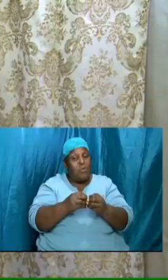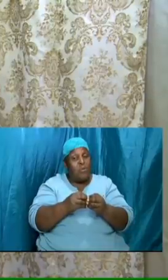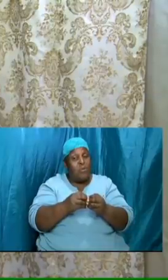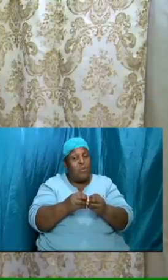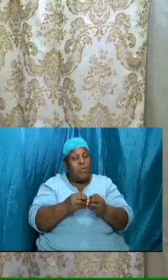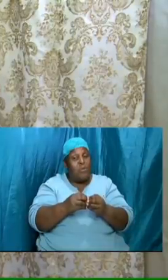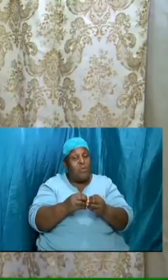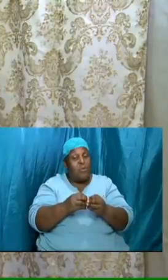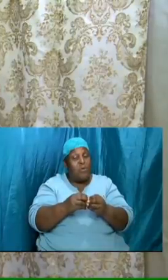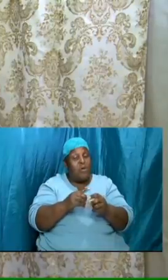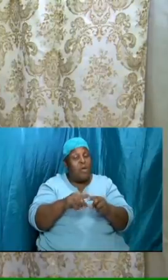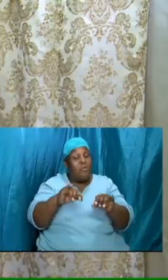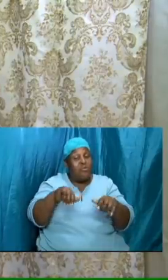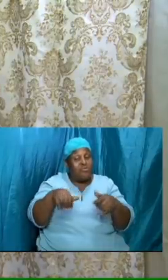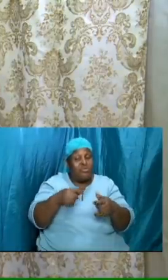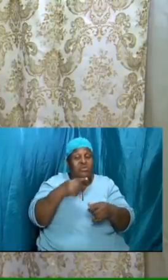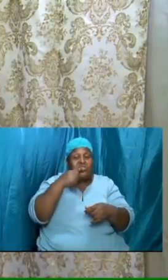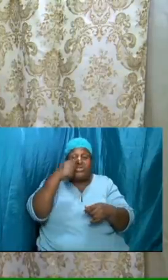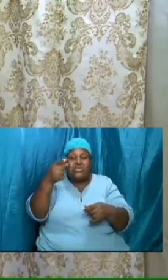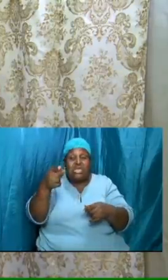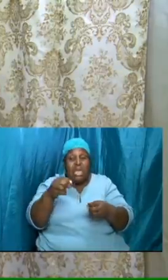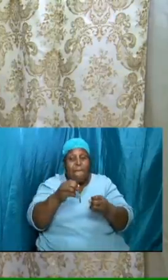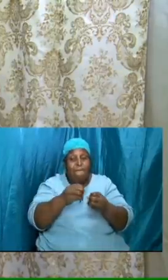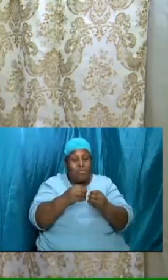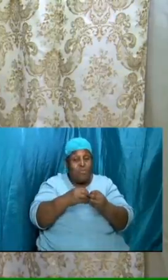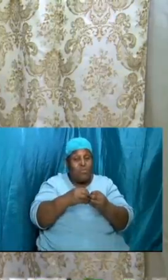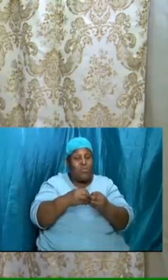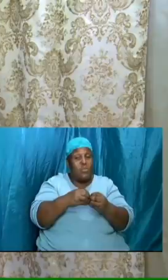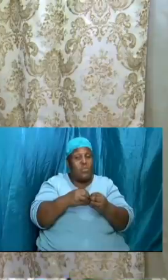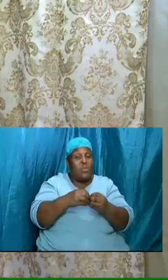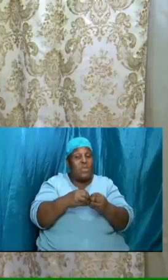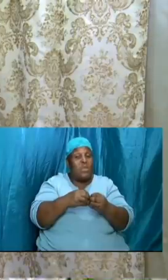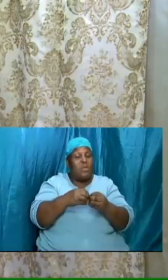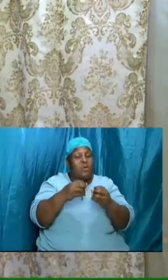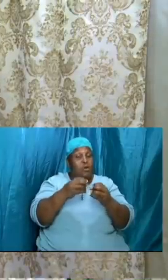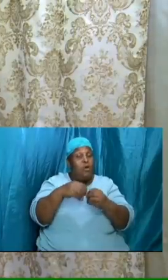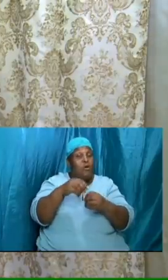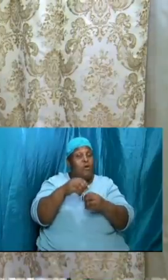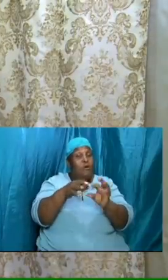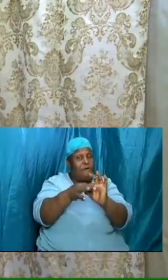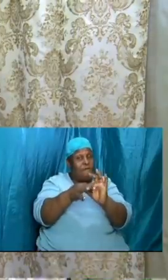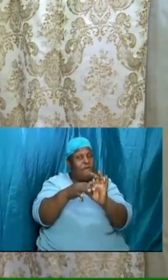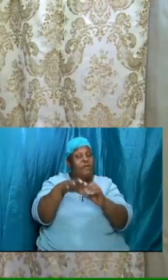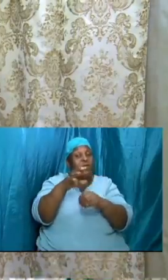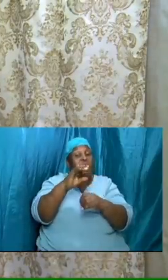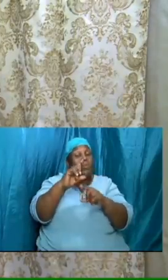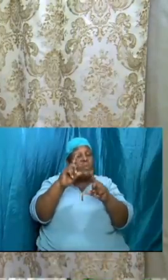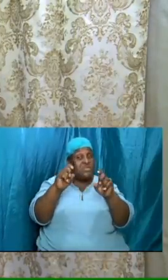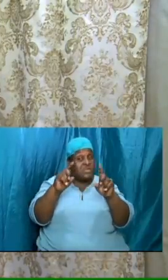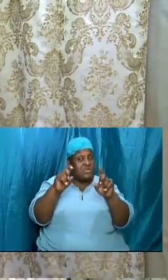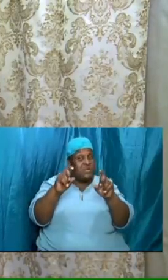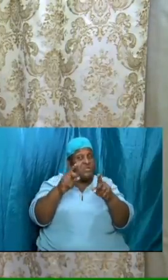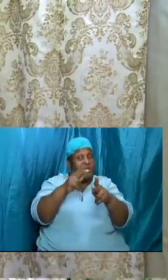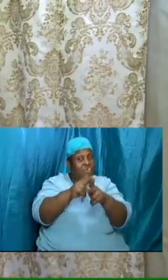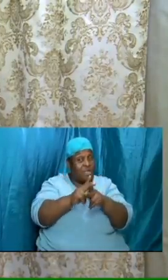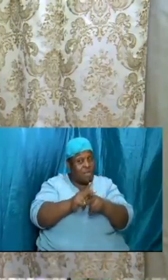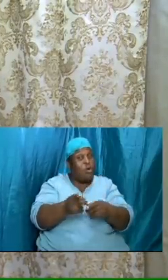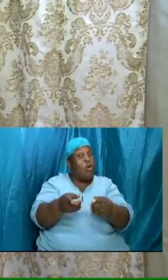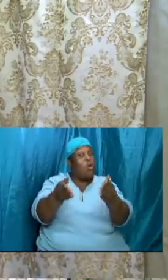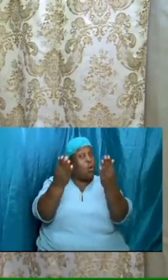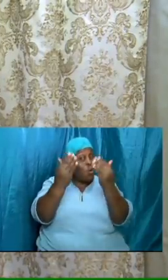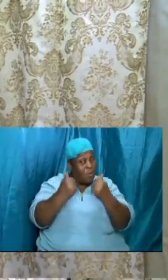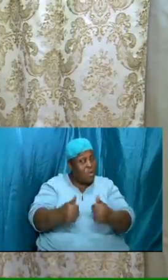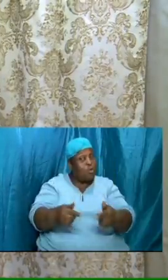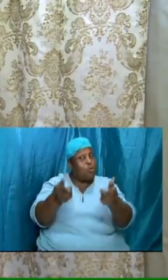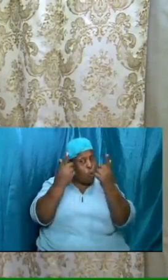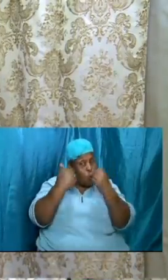expand a little bit by virtue of the questions that keep coming back to